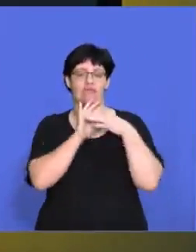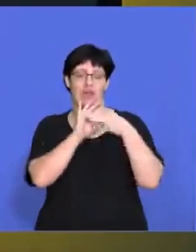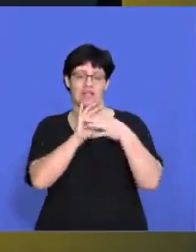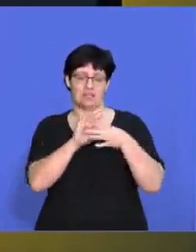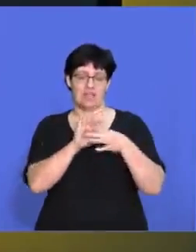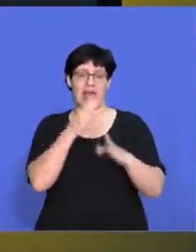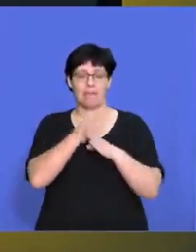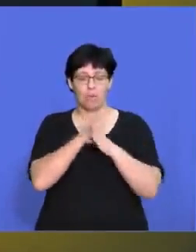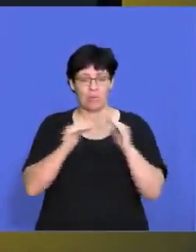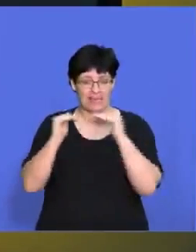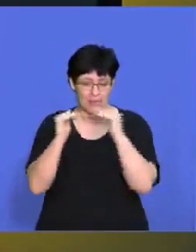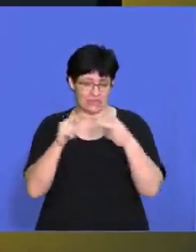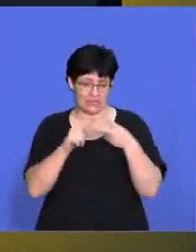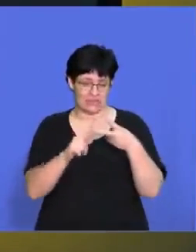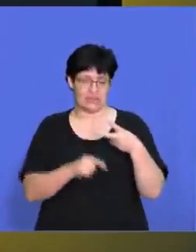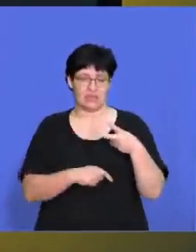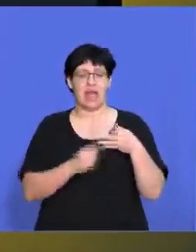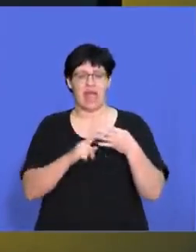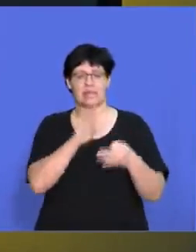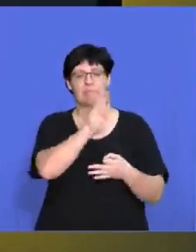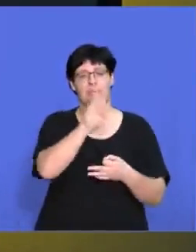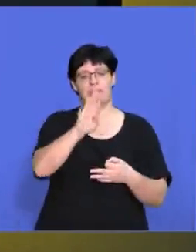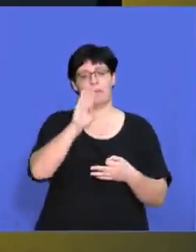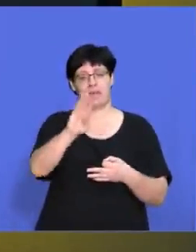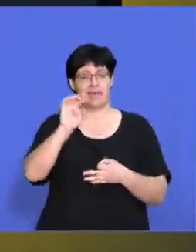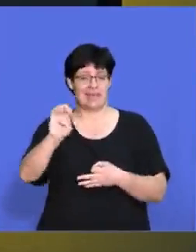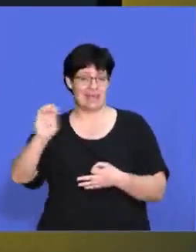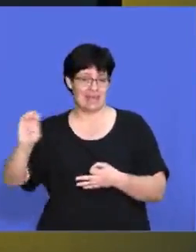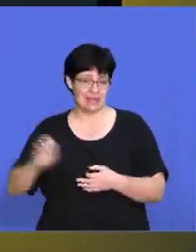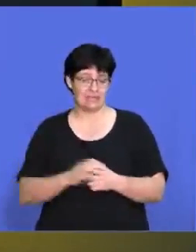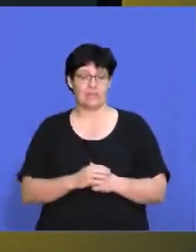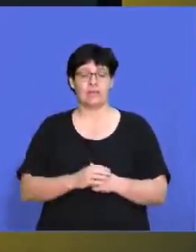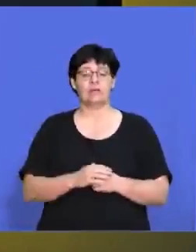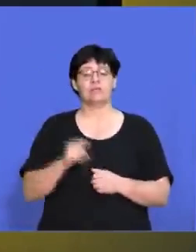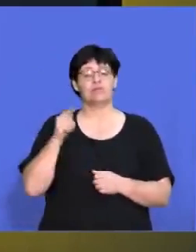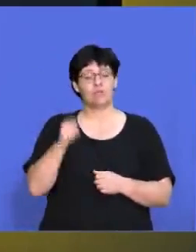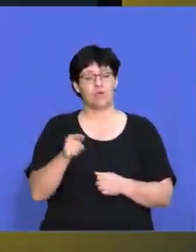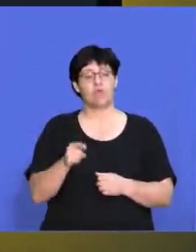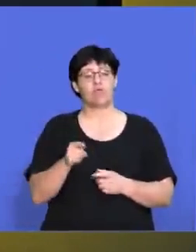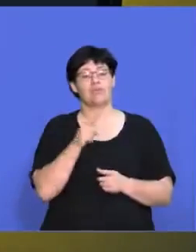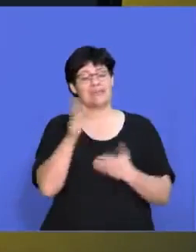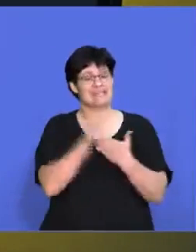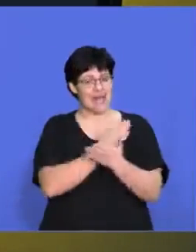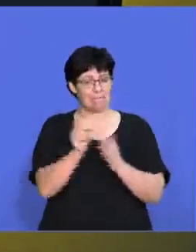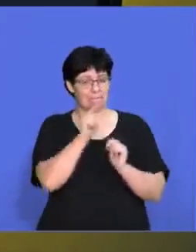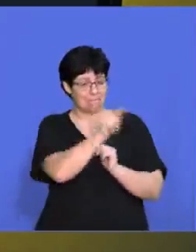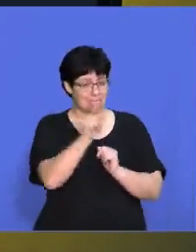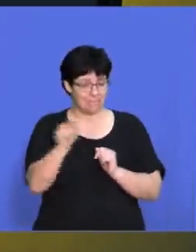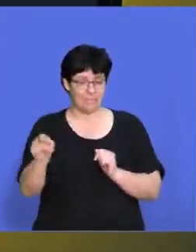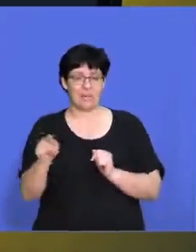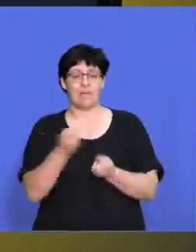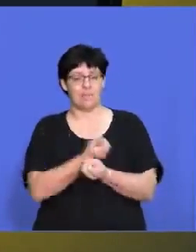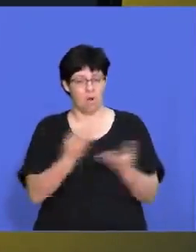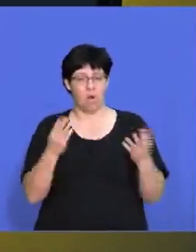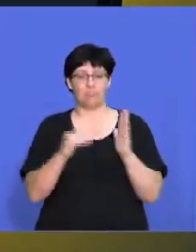when it comes to the labor relations, employment equity, and, and broad-based Black Economic Empowerment. There, there's certain